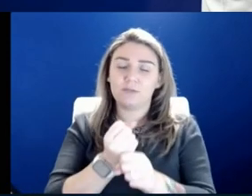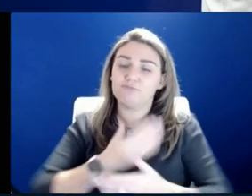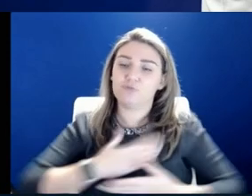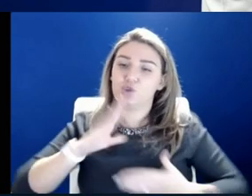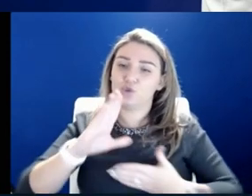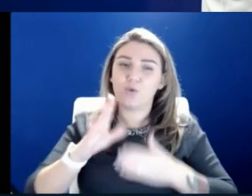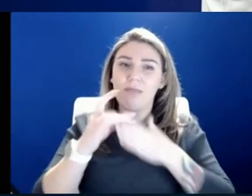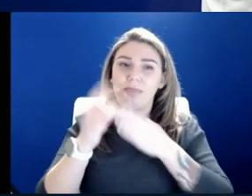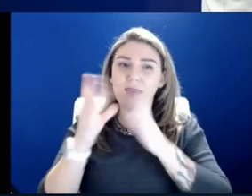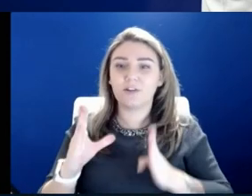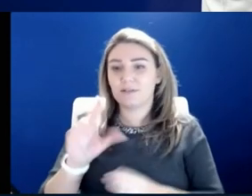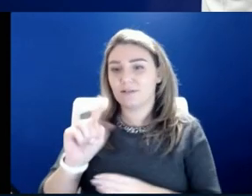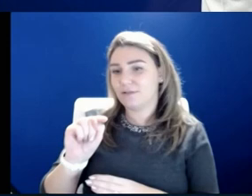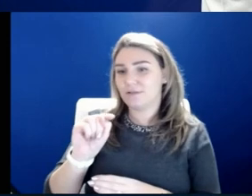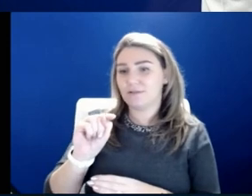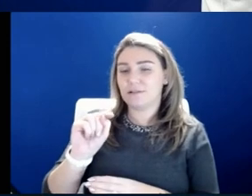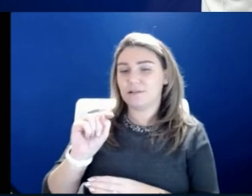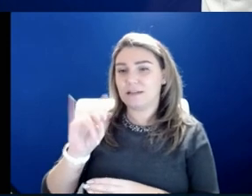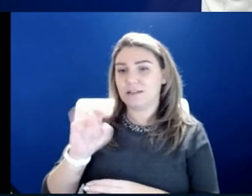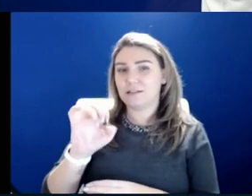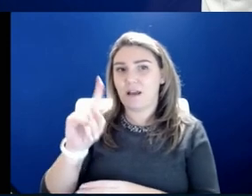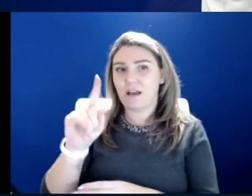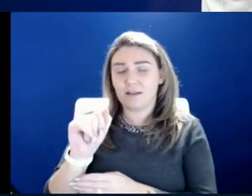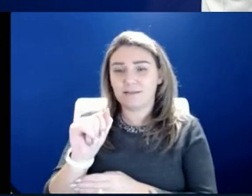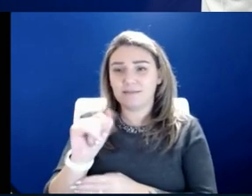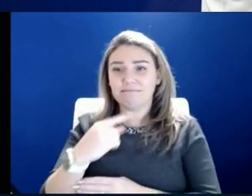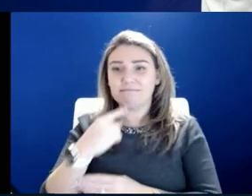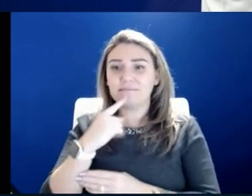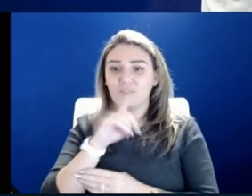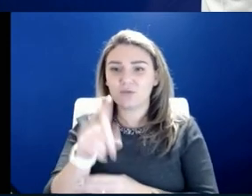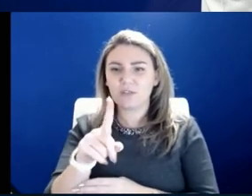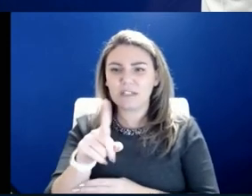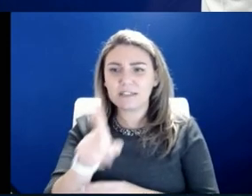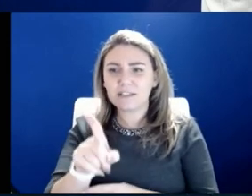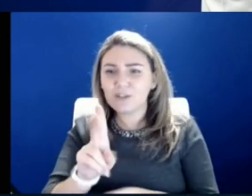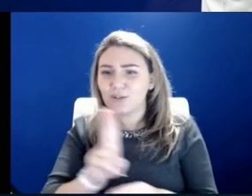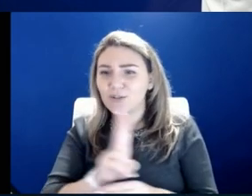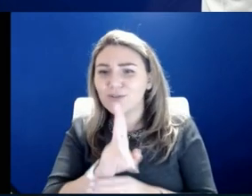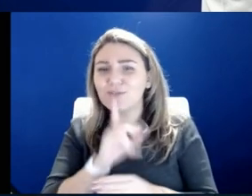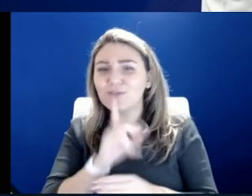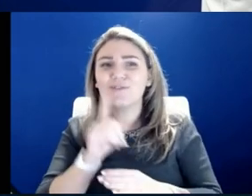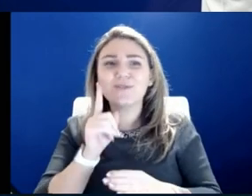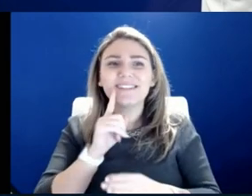Tanya has a serious question. Is the mayor really wearing his chief's cap on the streets of DC?